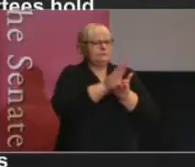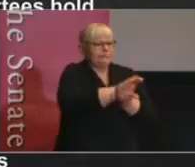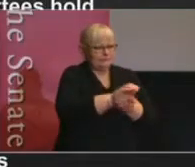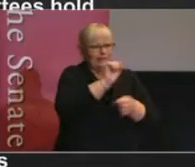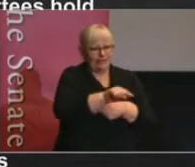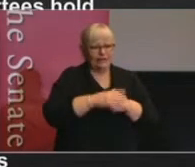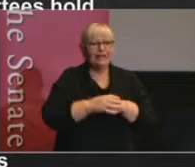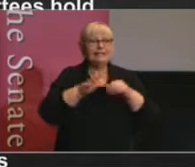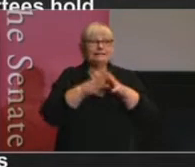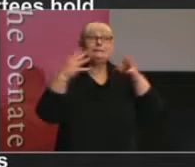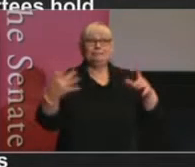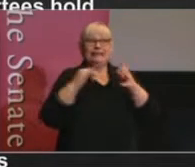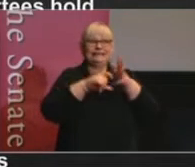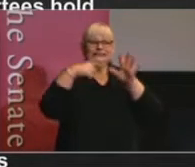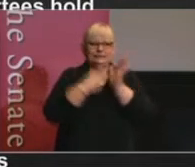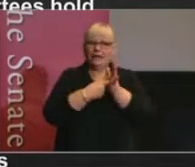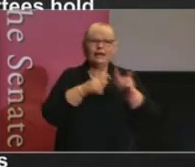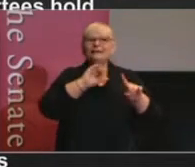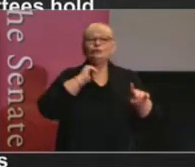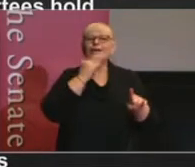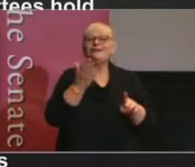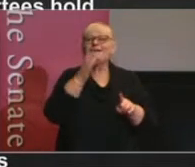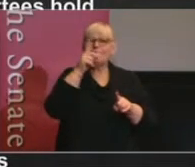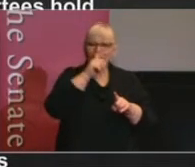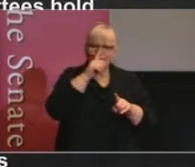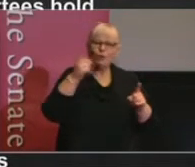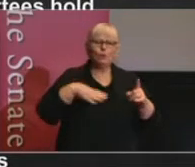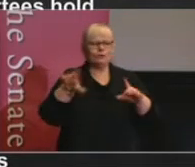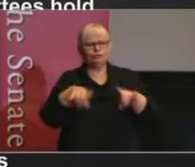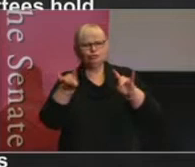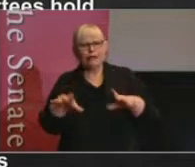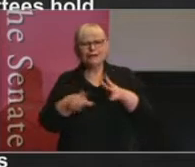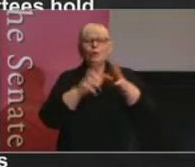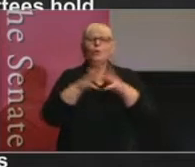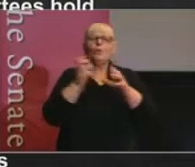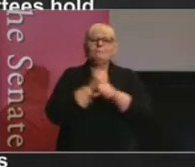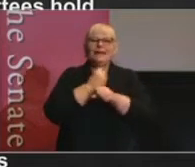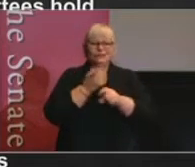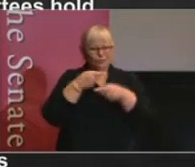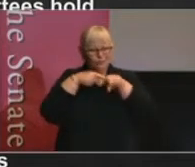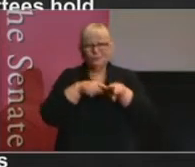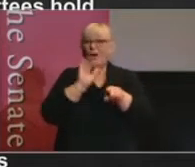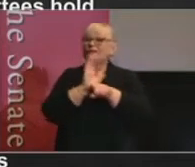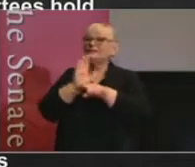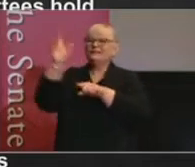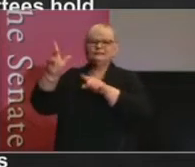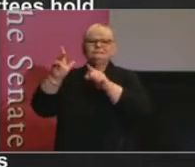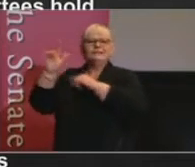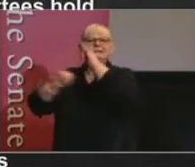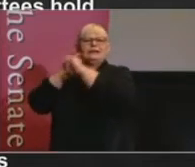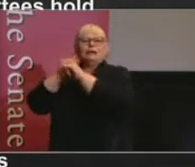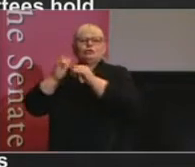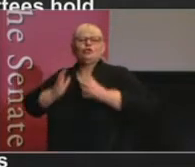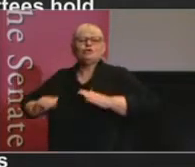star here. This is not enough for people who want Australian lawmaking to adhere to international human rights standards.